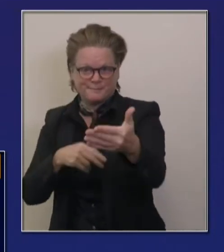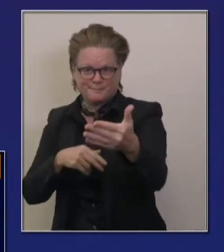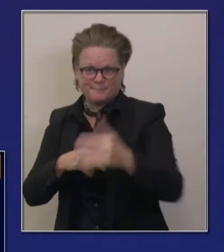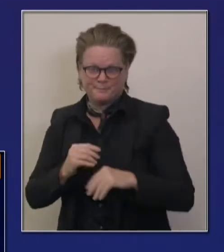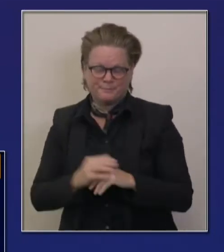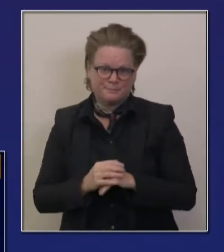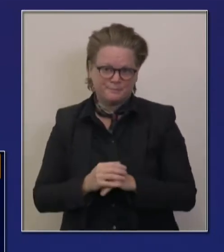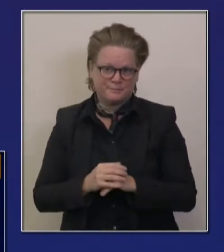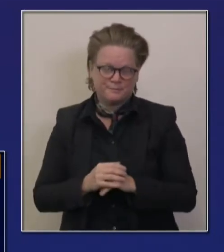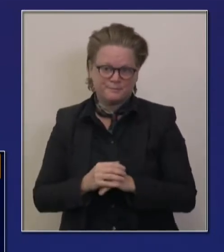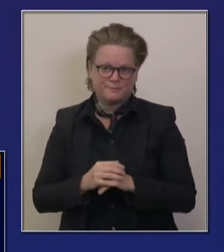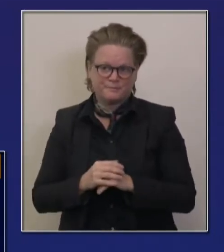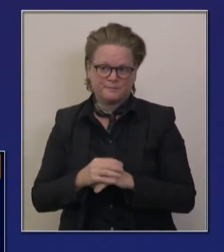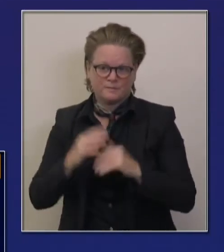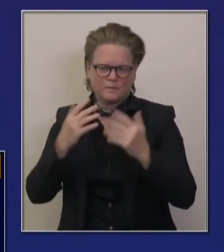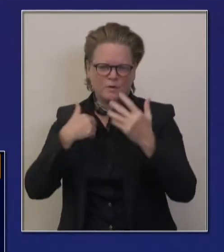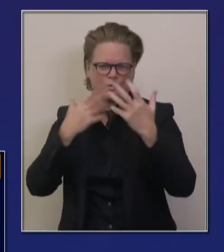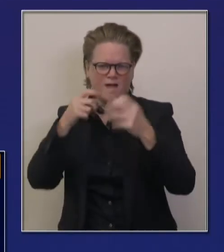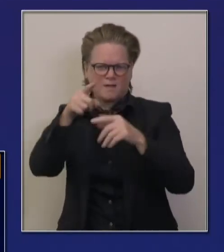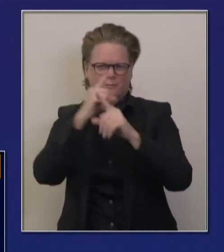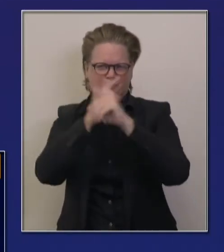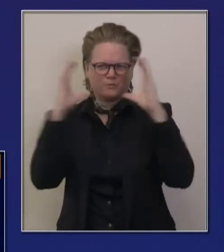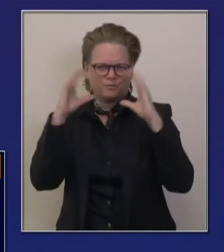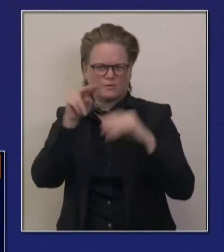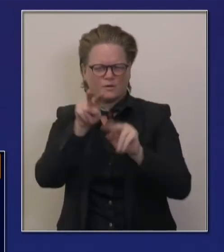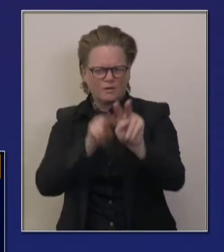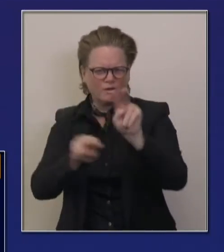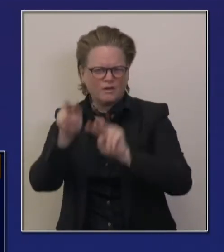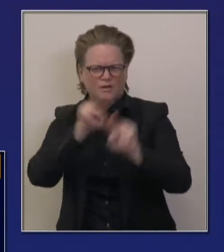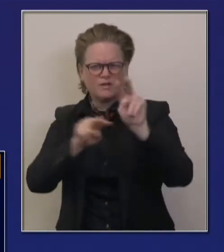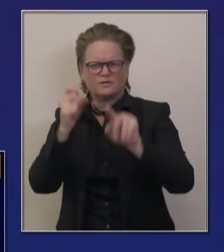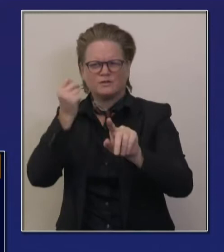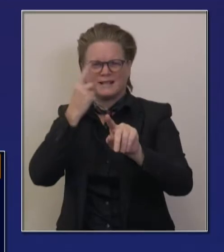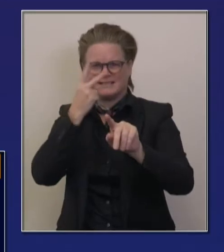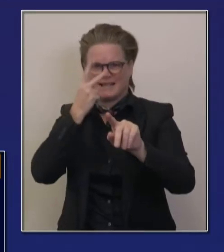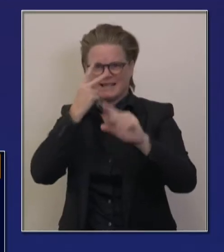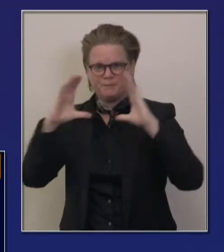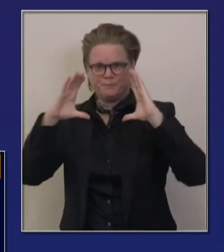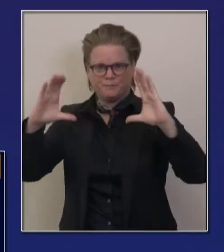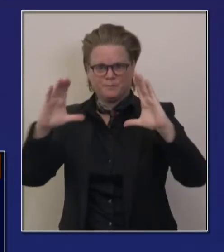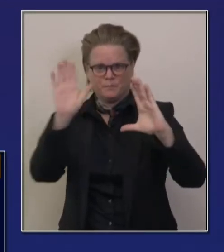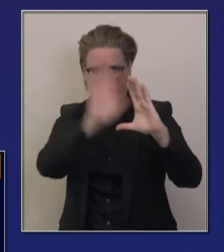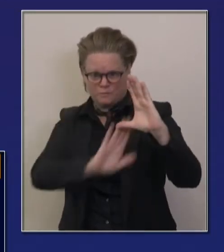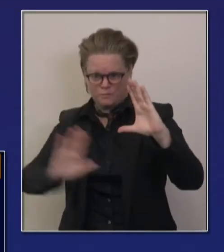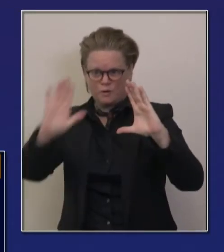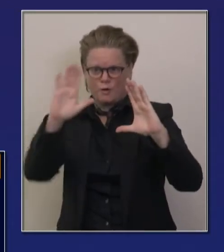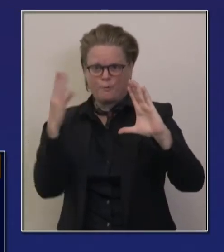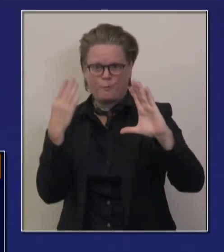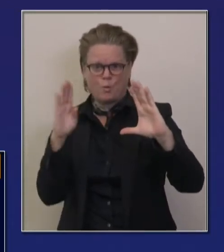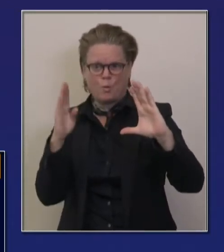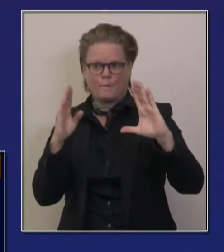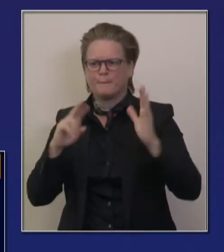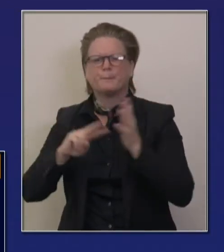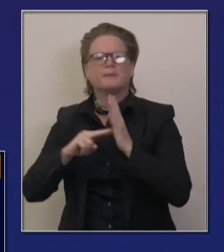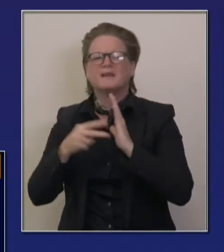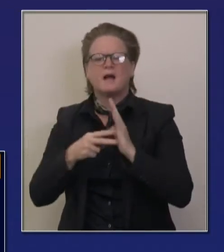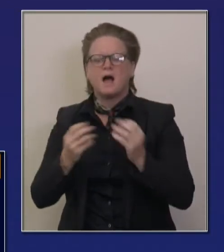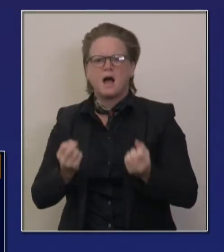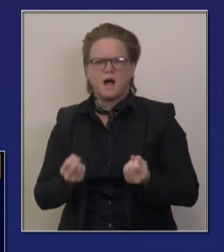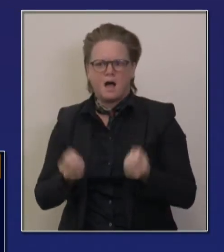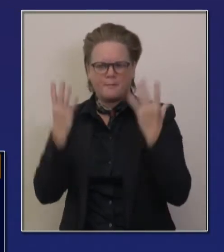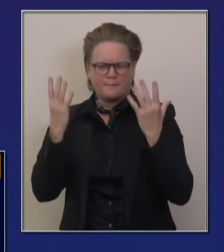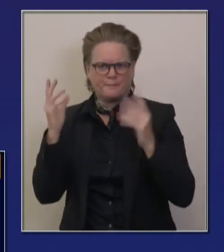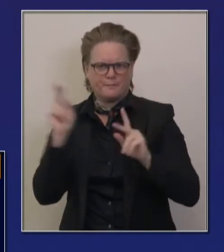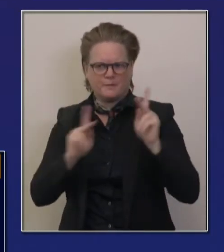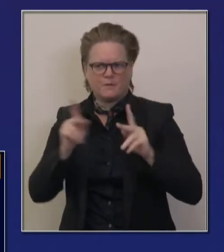this chart. Uh, what we've done here is you can see in the blue, uh, portion of this pie, that's patients already in our ICU